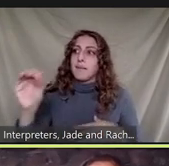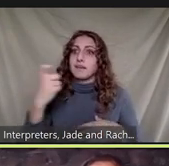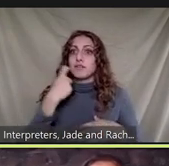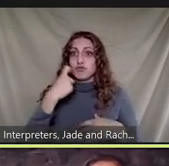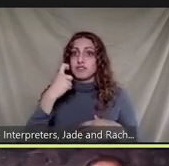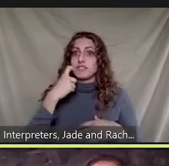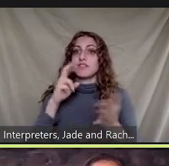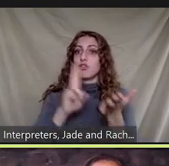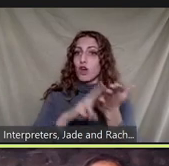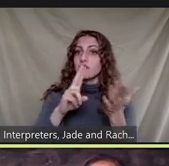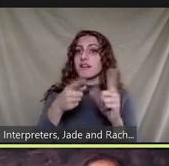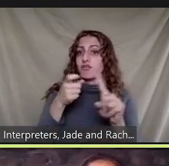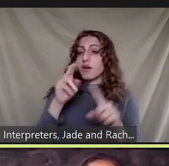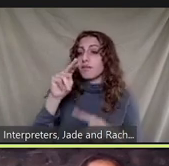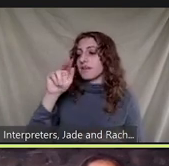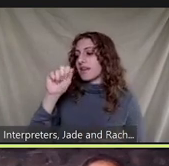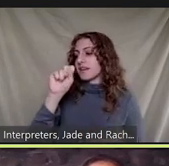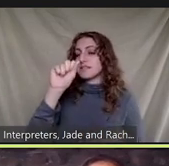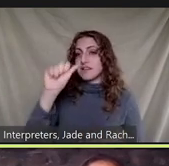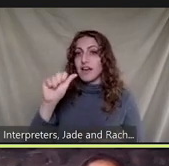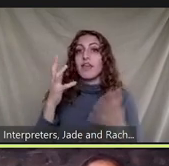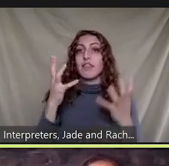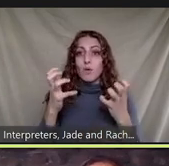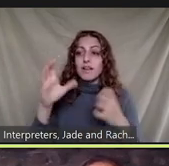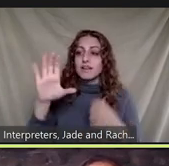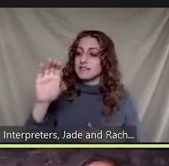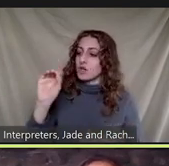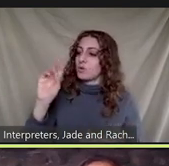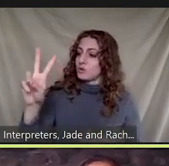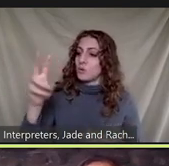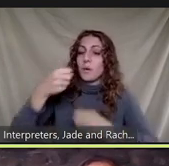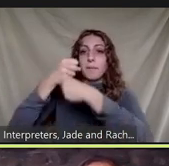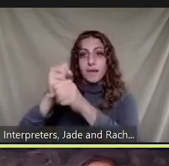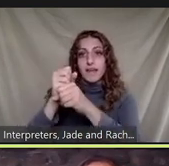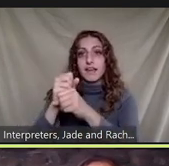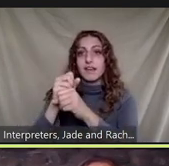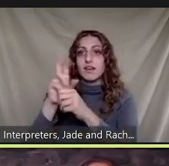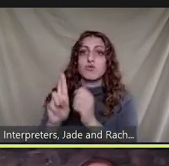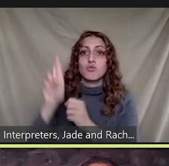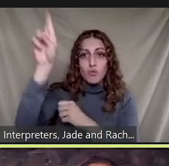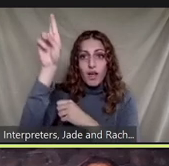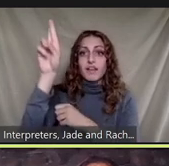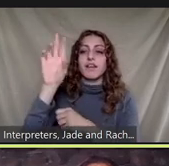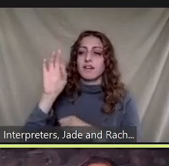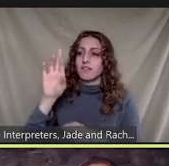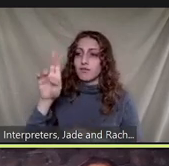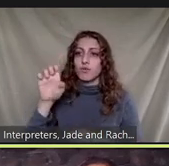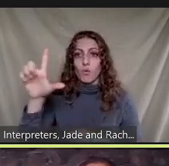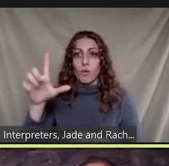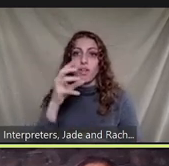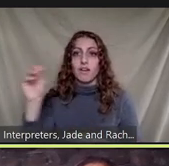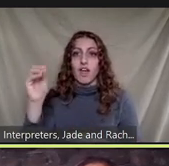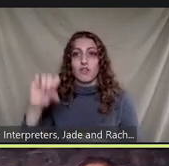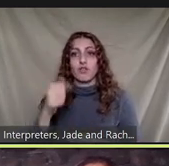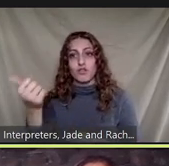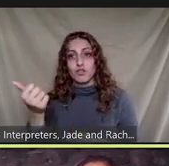to take co2 and make rocket fuel and other molecules that are relevant if we think about long-term space travel so if we can take